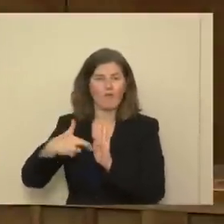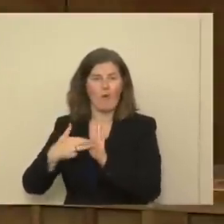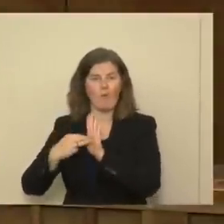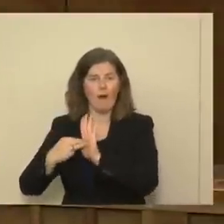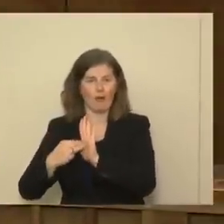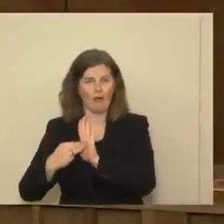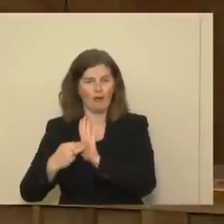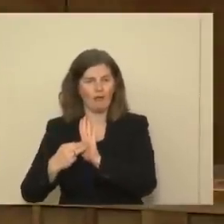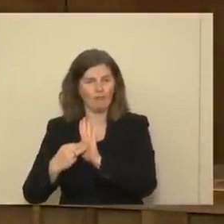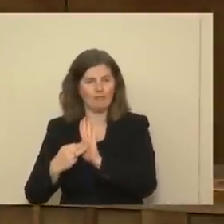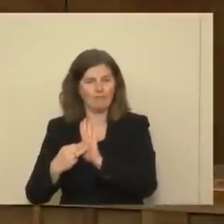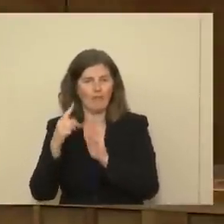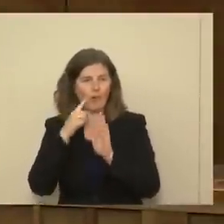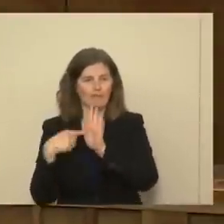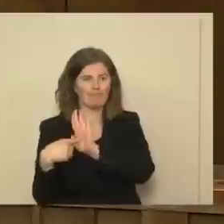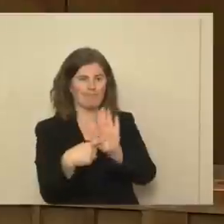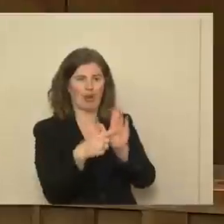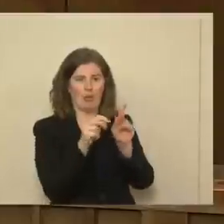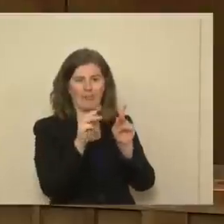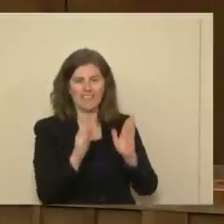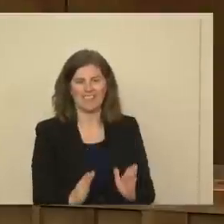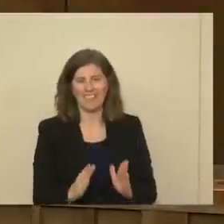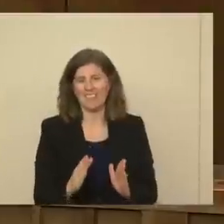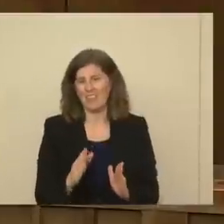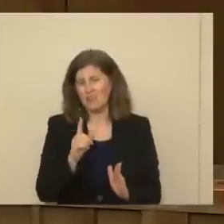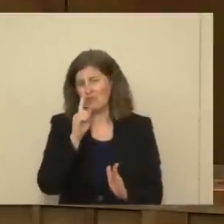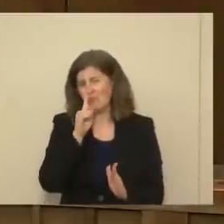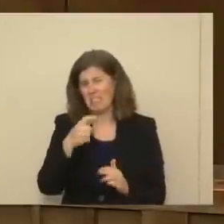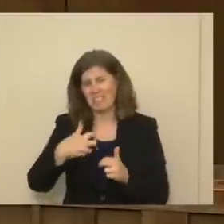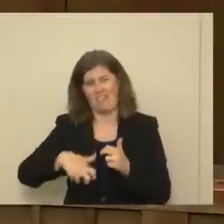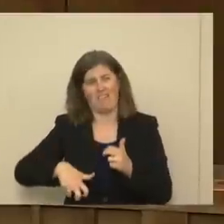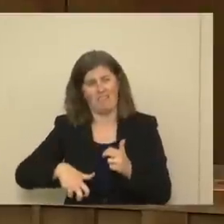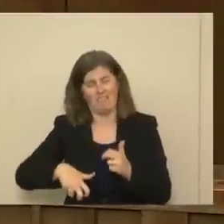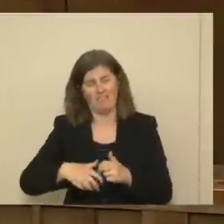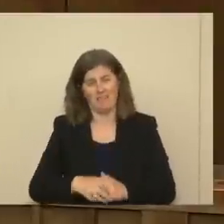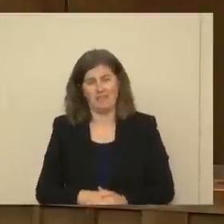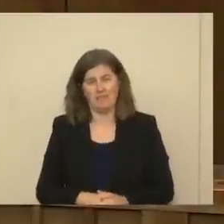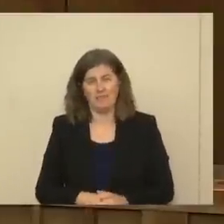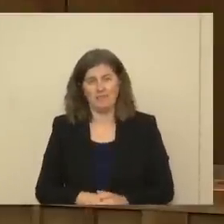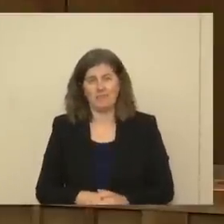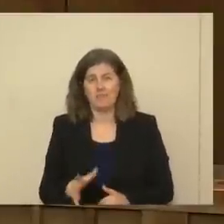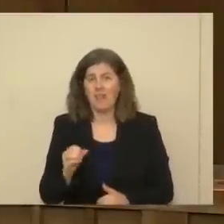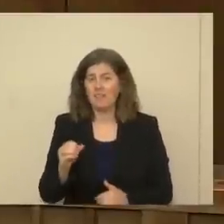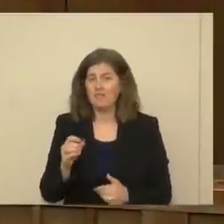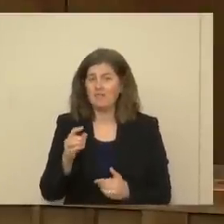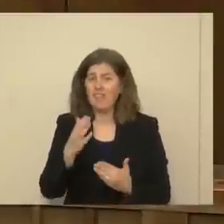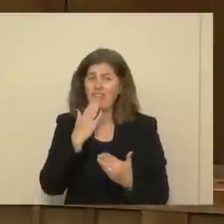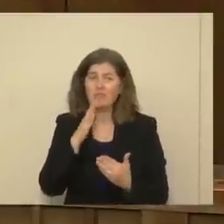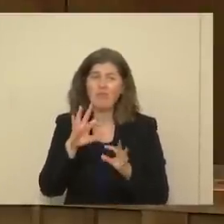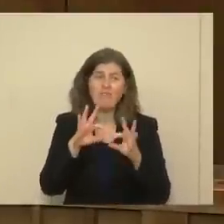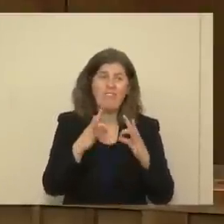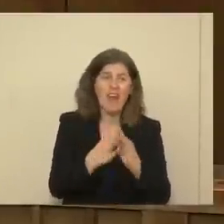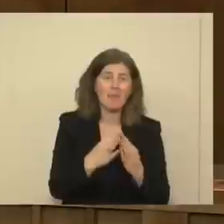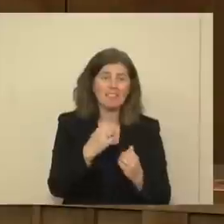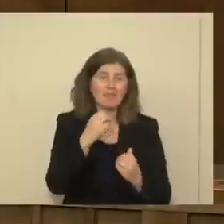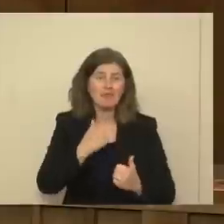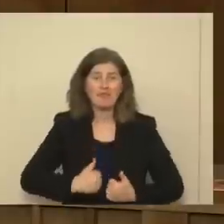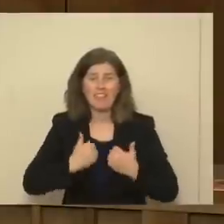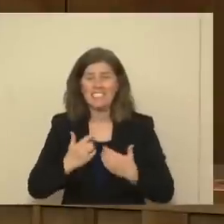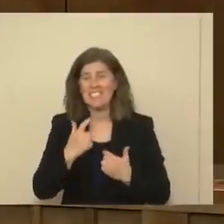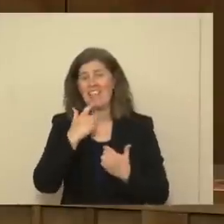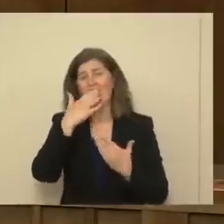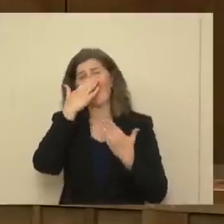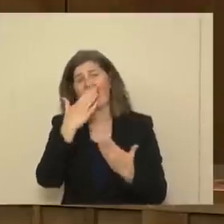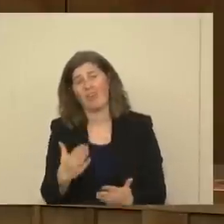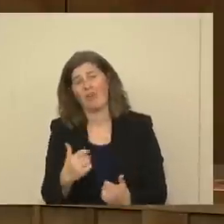her being a role model in this because this is incredibly difficult. And to the families and residents, we'd just like to say thank